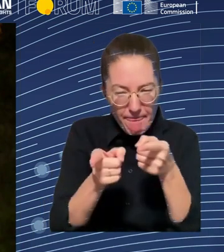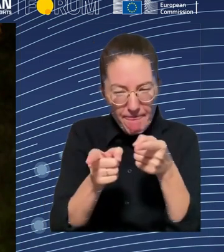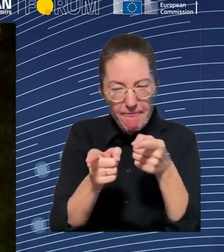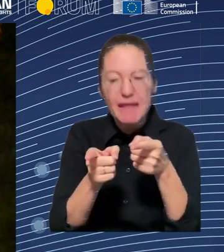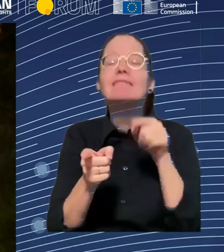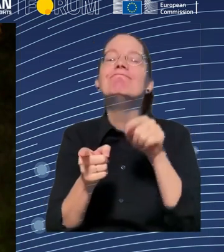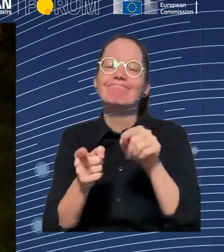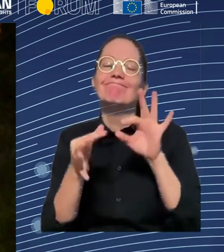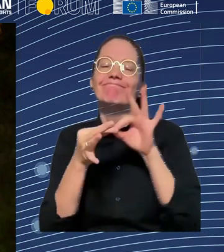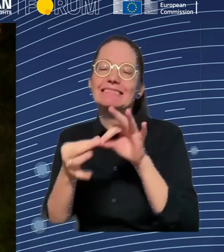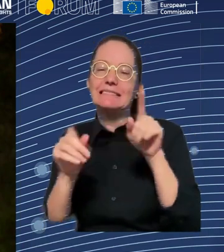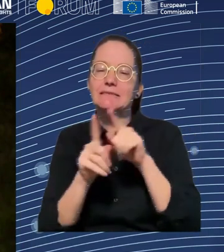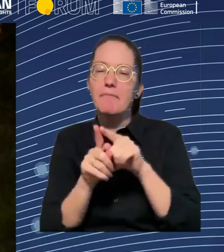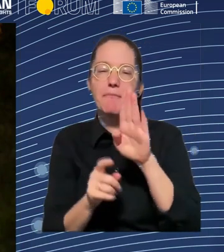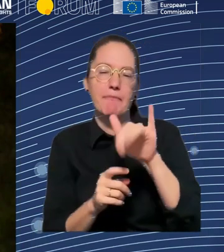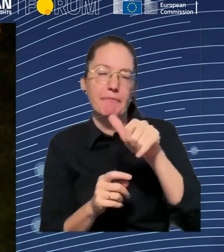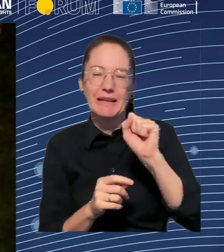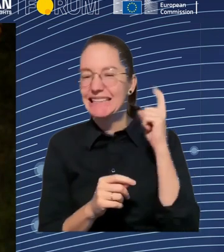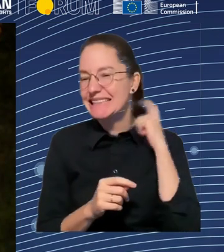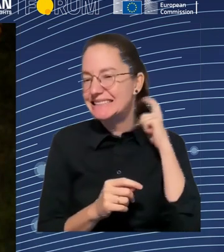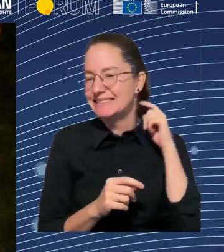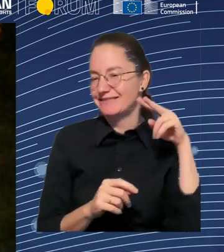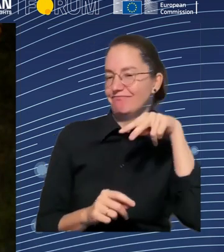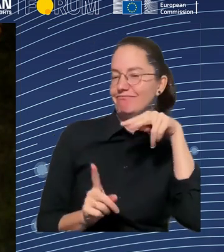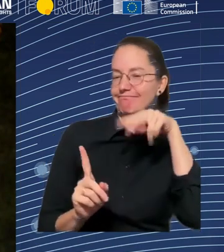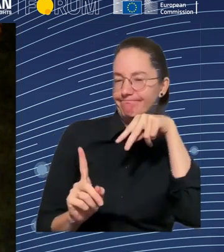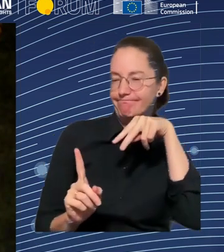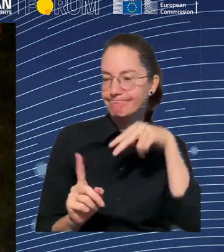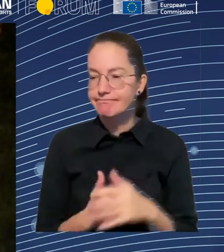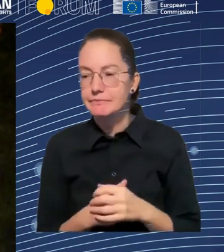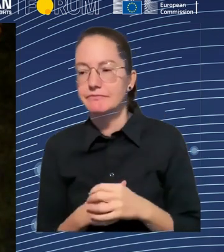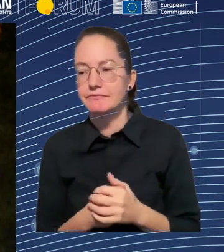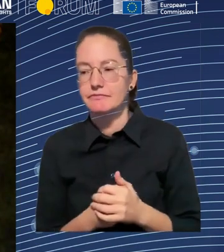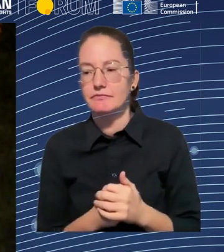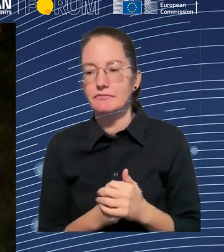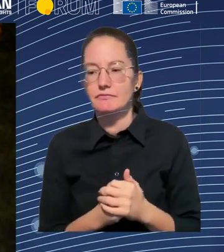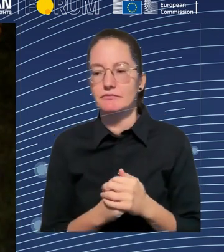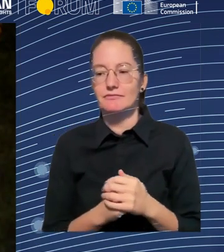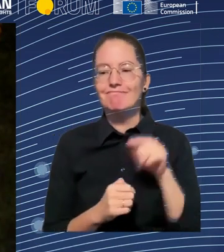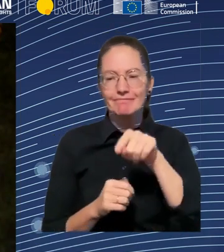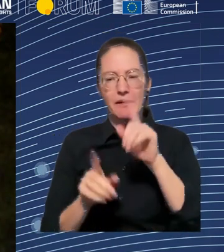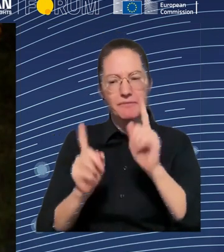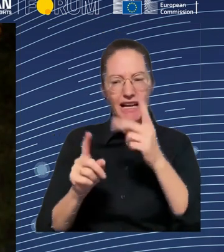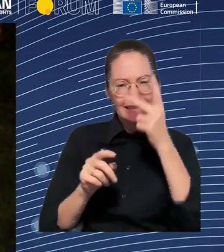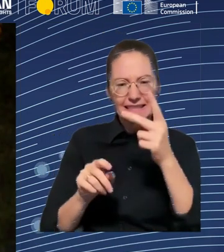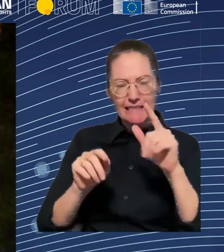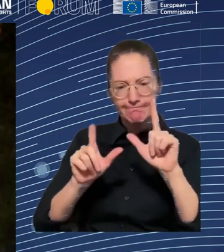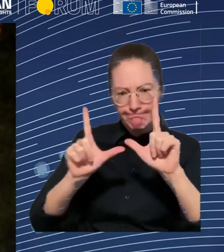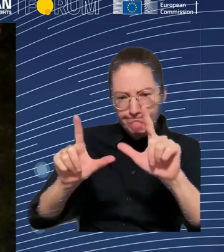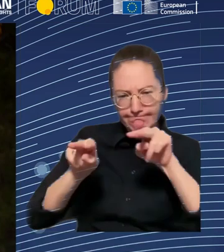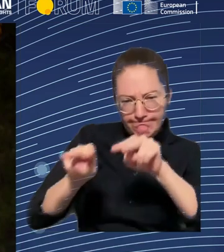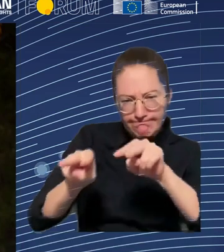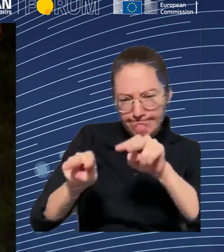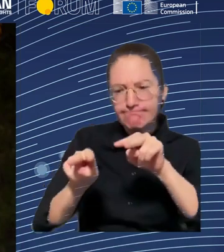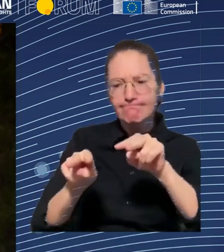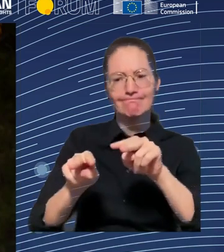The growth of contingent work, like on-demand platforms. Suppression of the right to organize. We have examples in the U.S. where employers